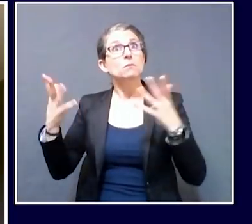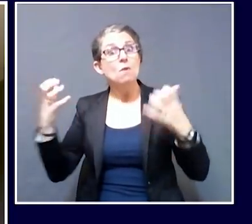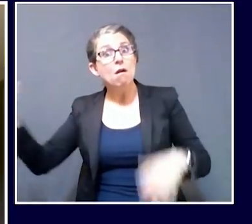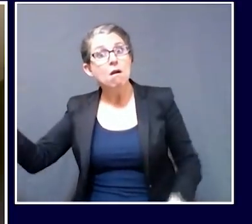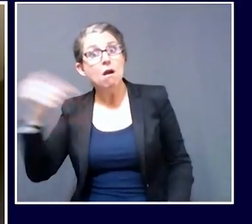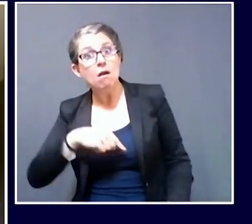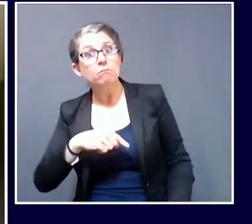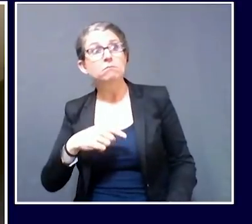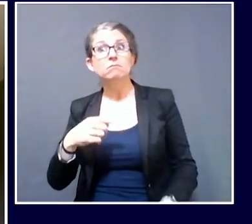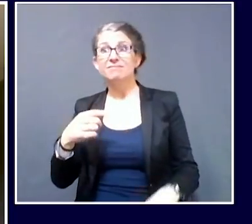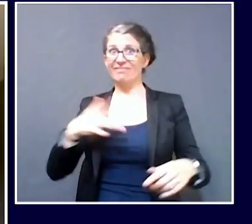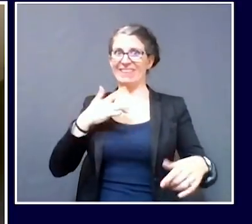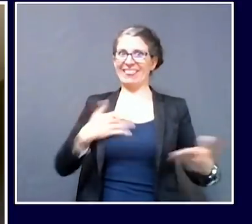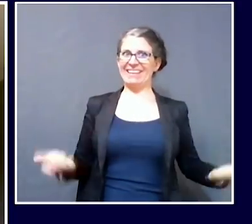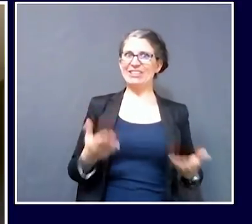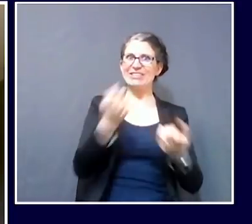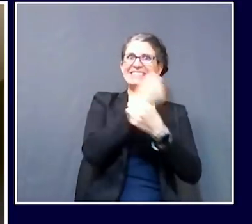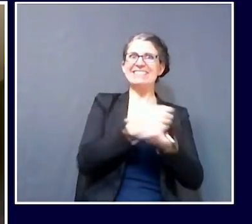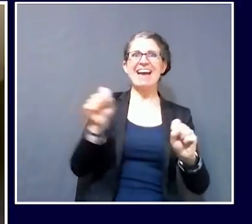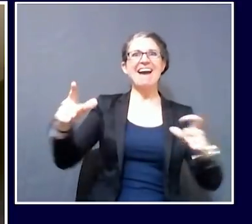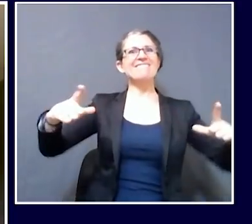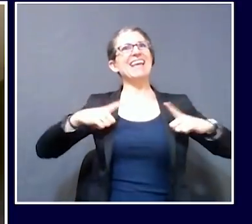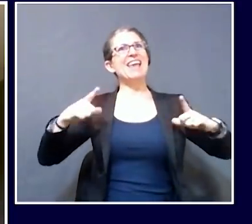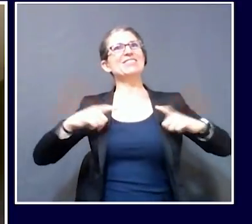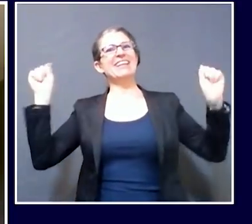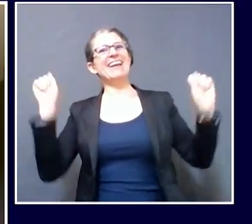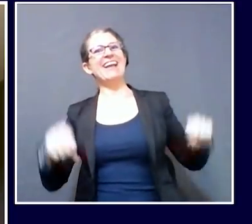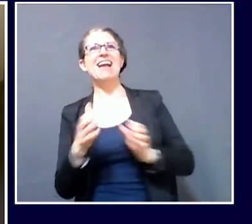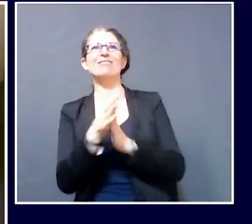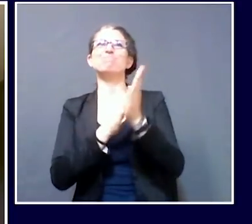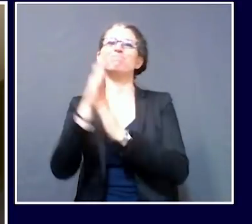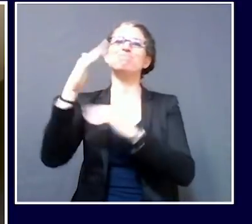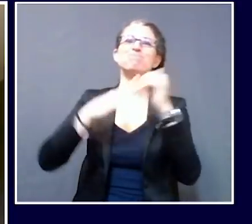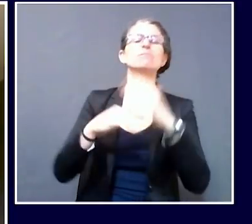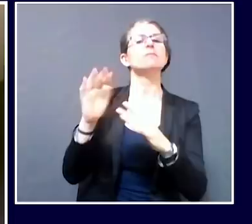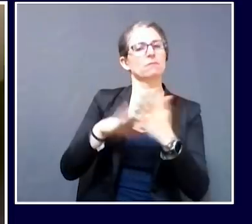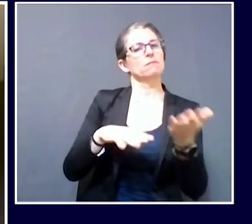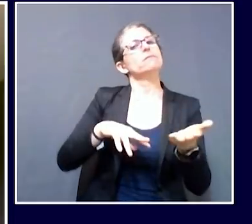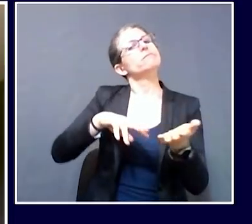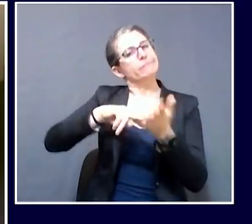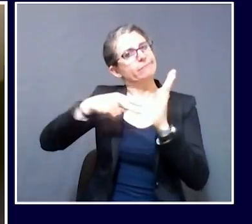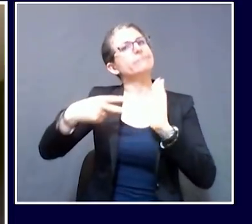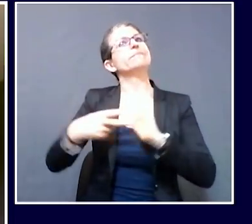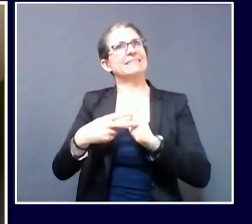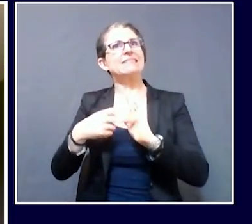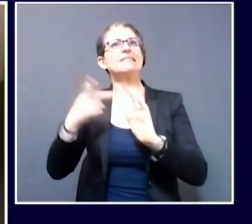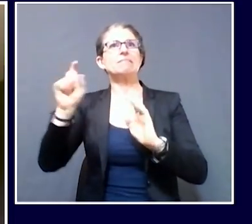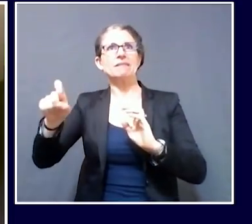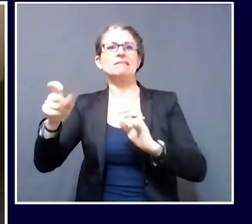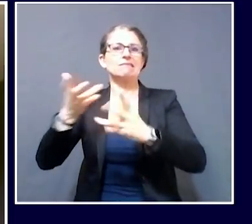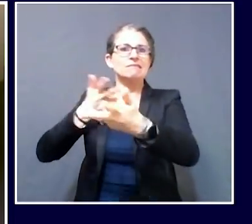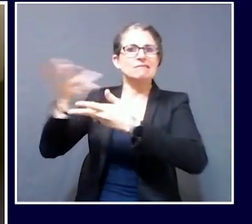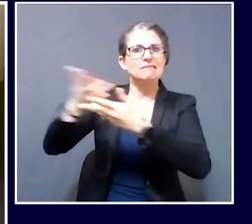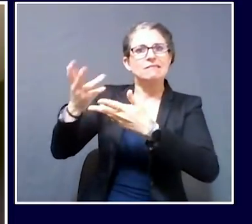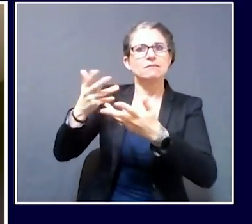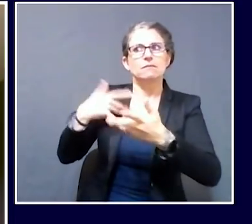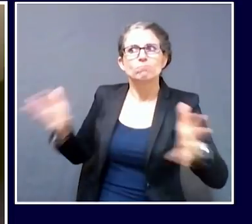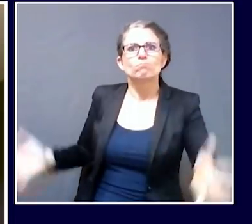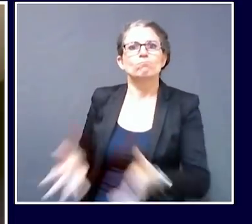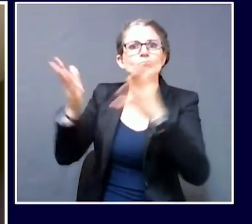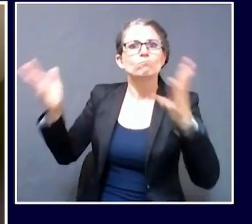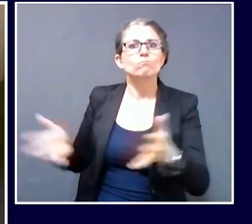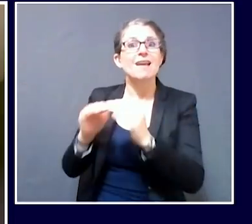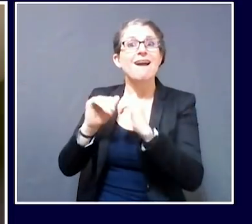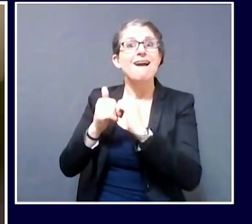have created a layered approach so that visitors will feel safe and Maine residents will feel safe as we continue to